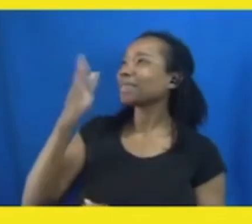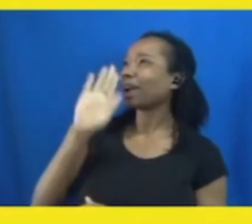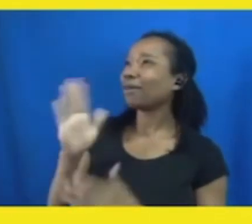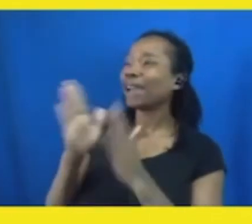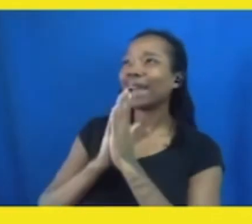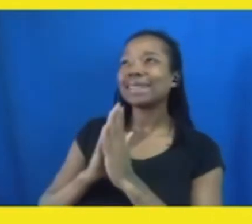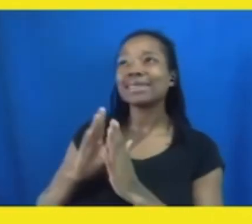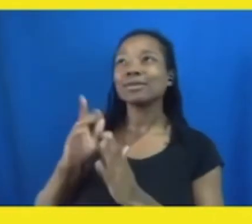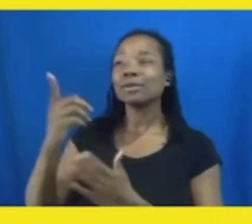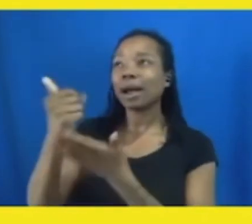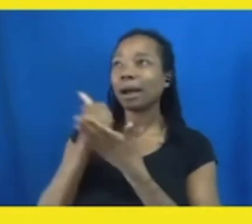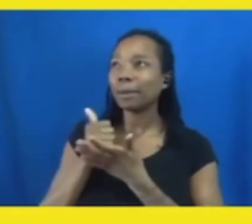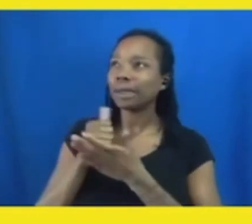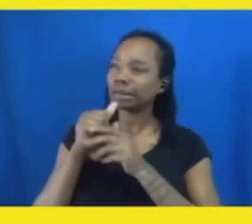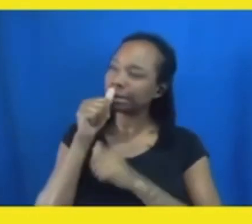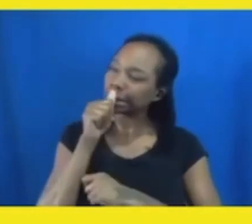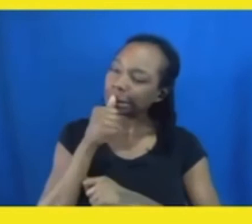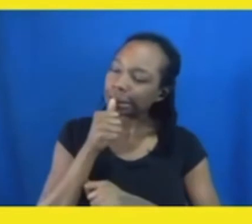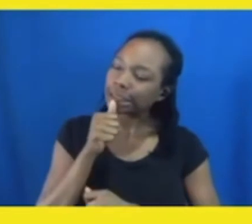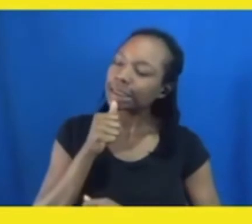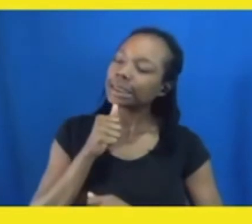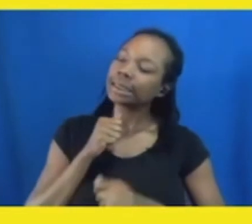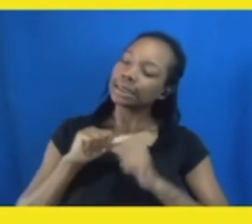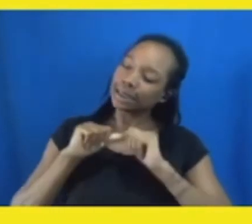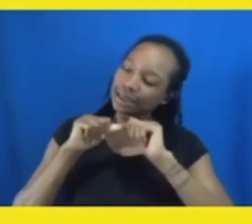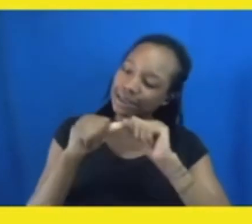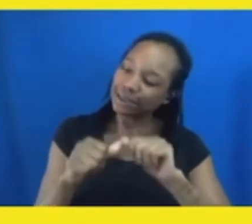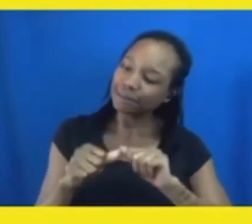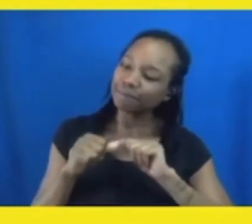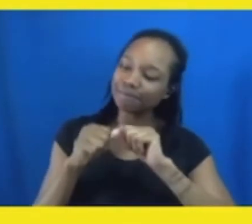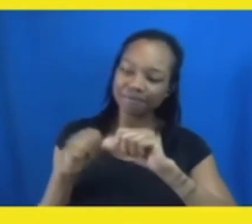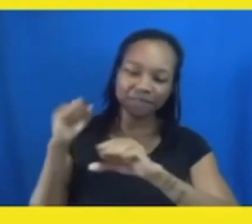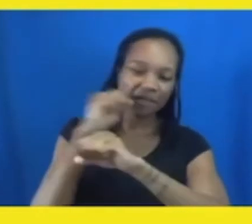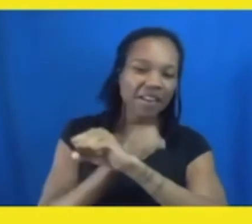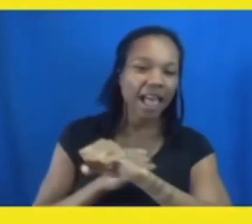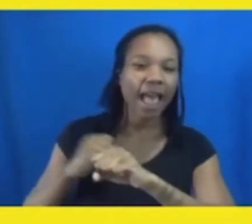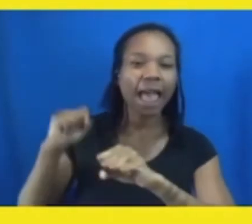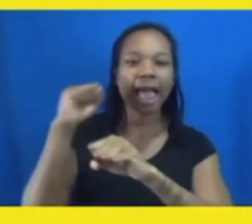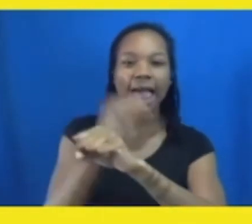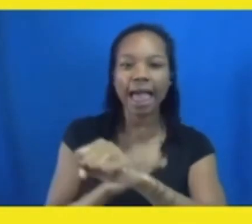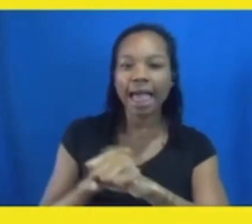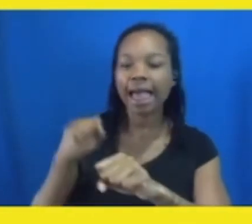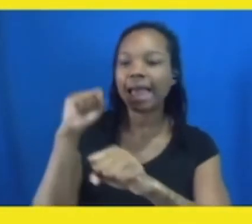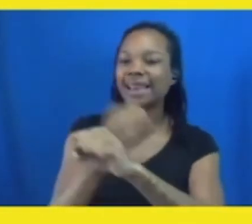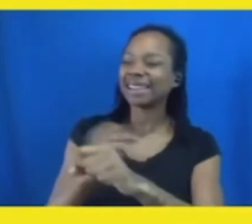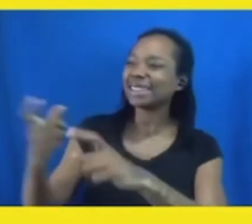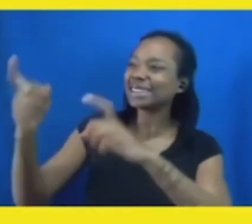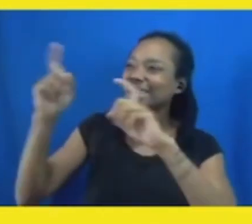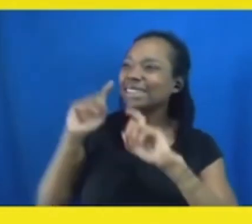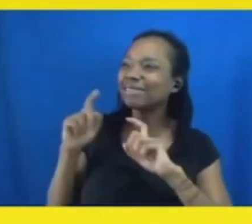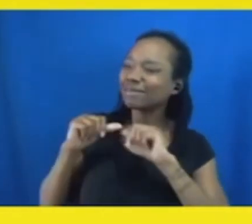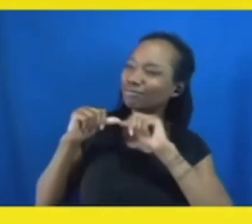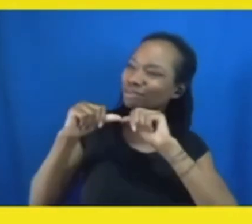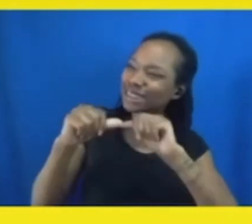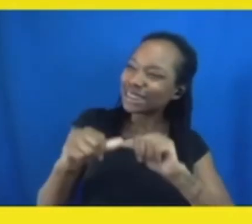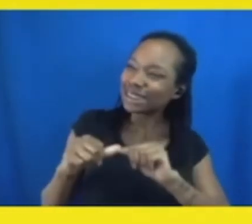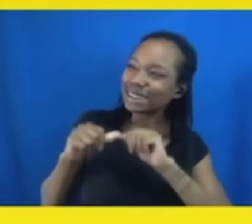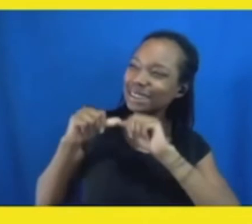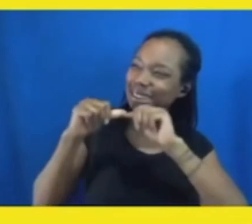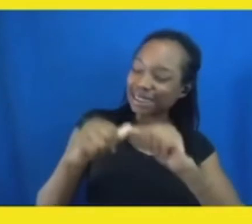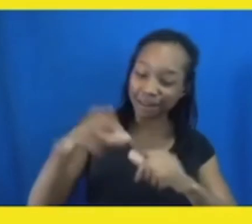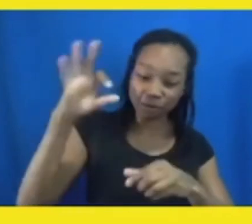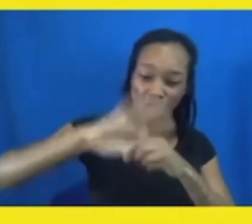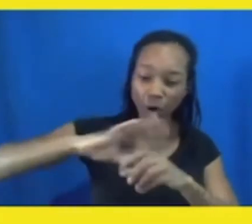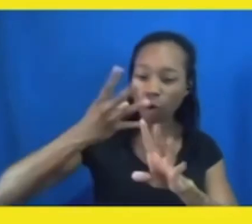to fight on. Give us the persistence that we need to stay in line and vote. Give